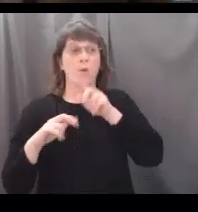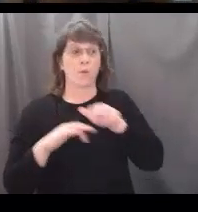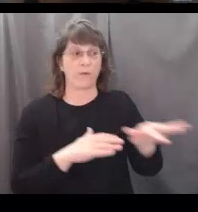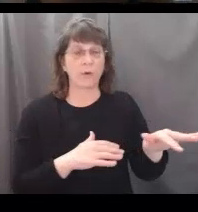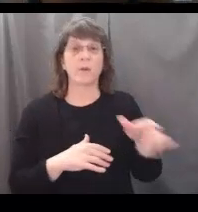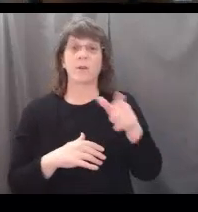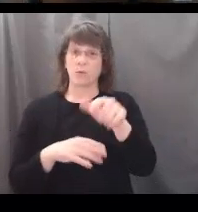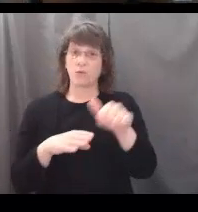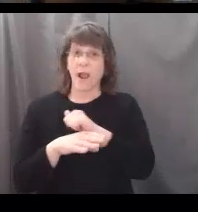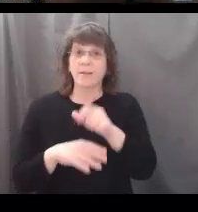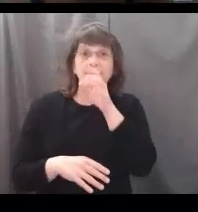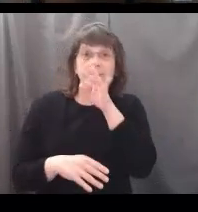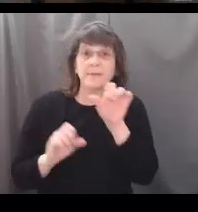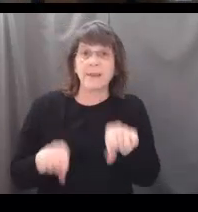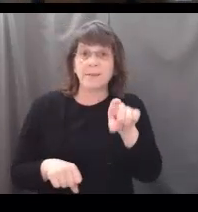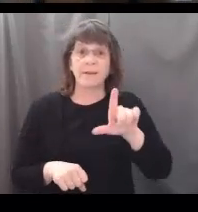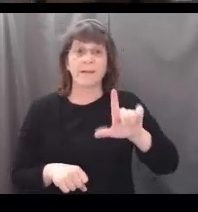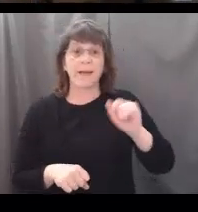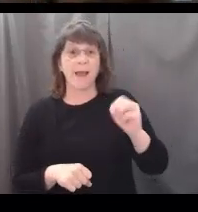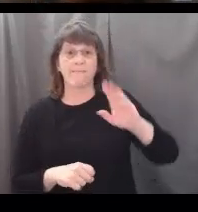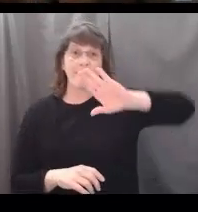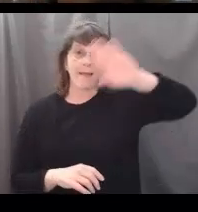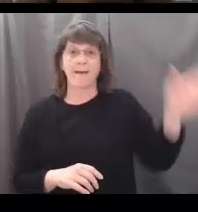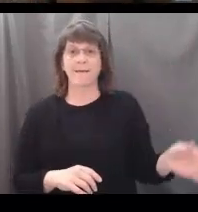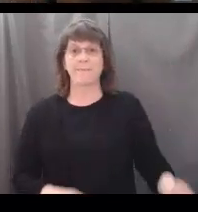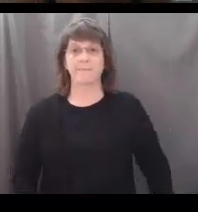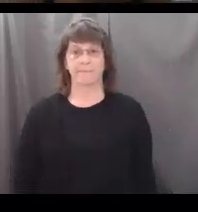Can you practice saying this word? L'chaim.